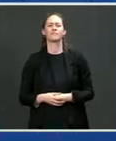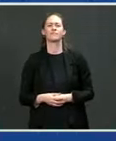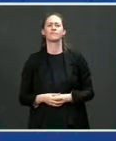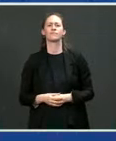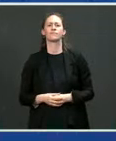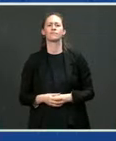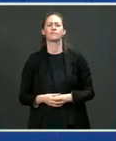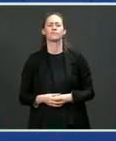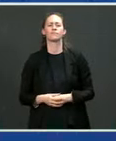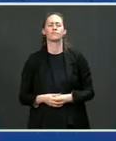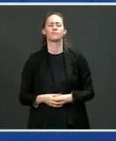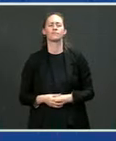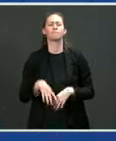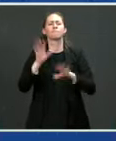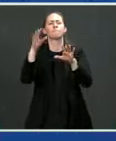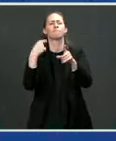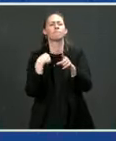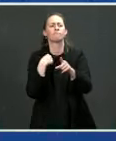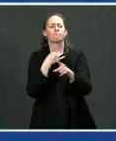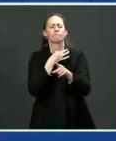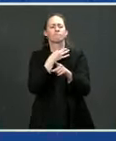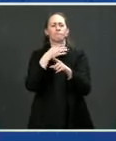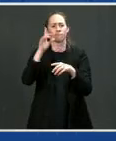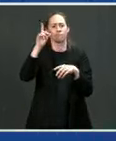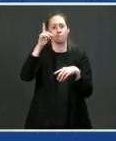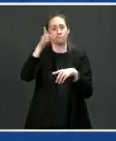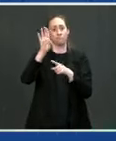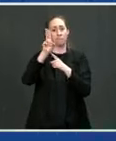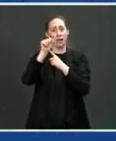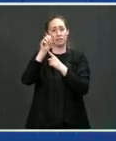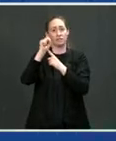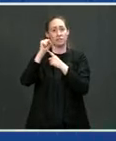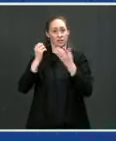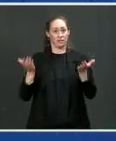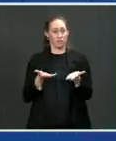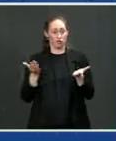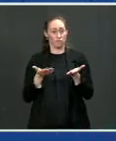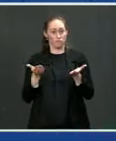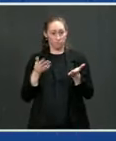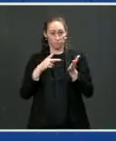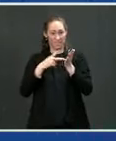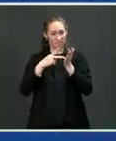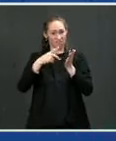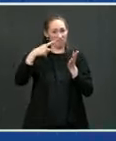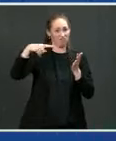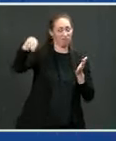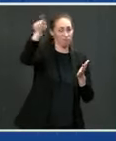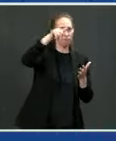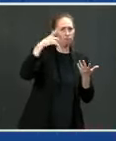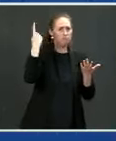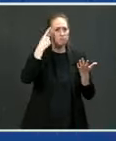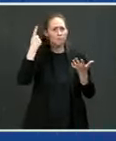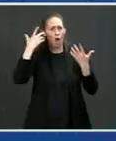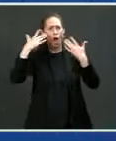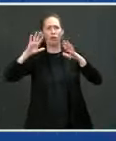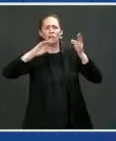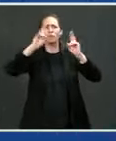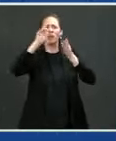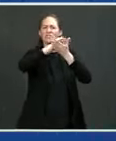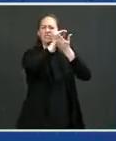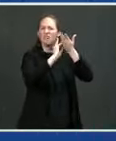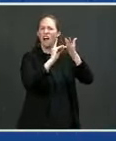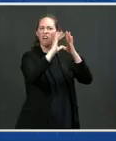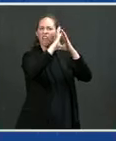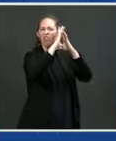Do the buses, as they come into your shop there, they already have the painting, the decals, and that's already done, right,